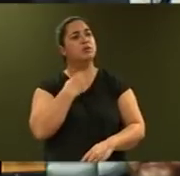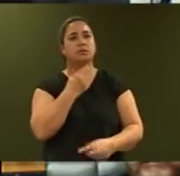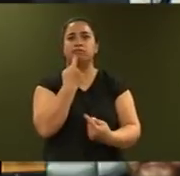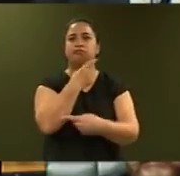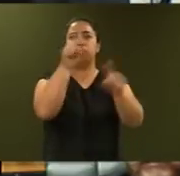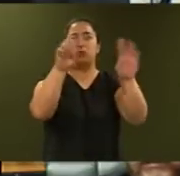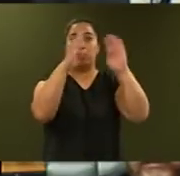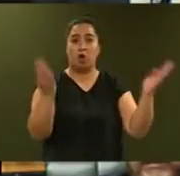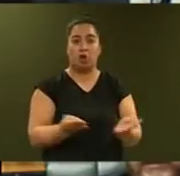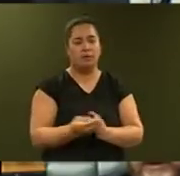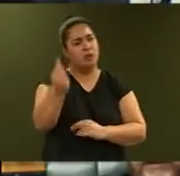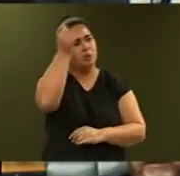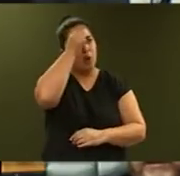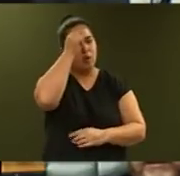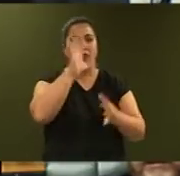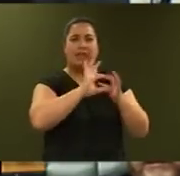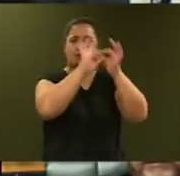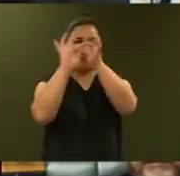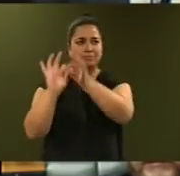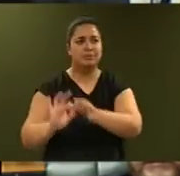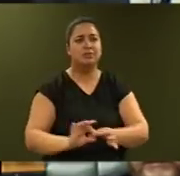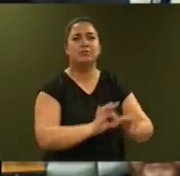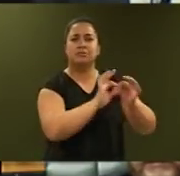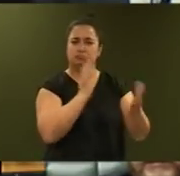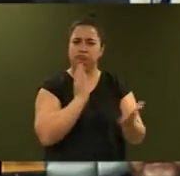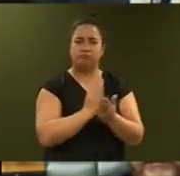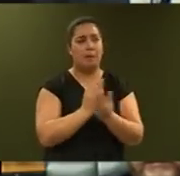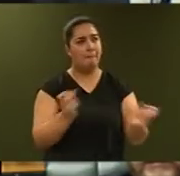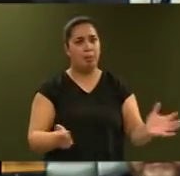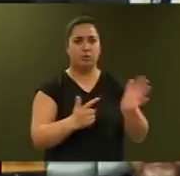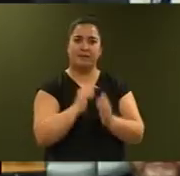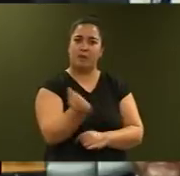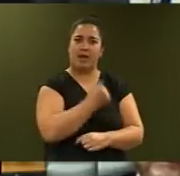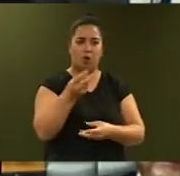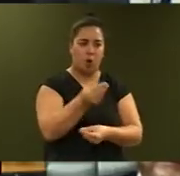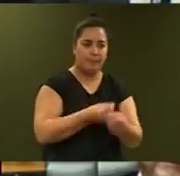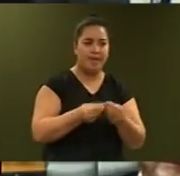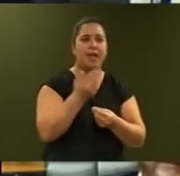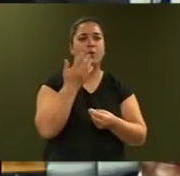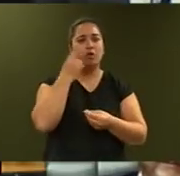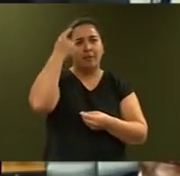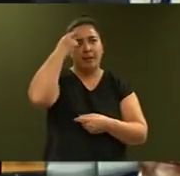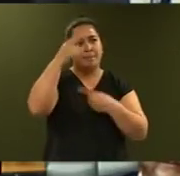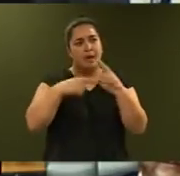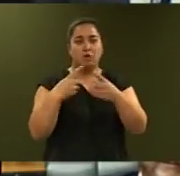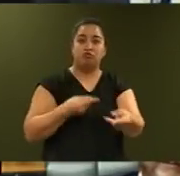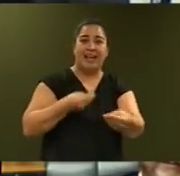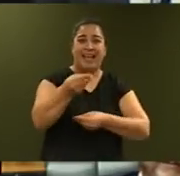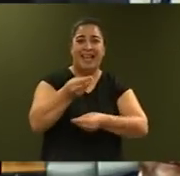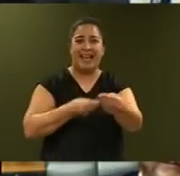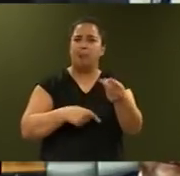relationships and influence we develop are critical to our economy in terms of trade and broader economic development.